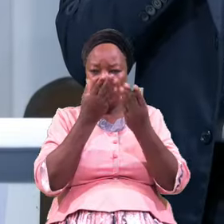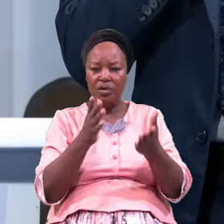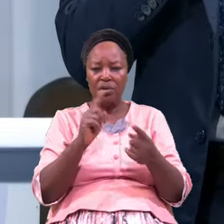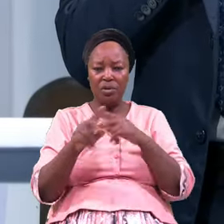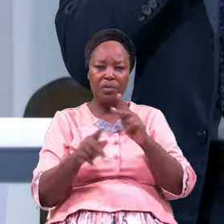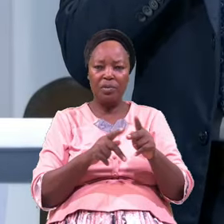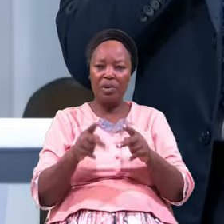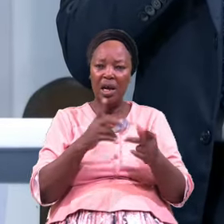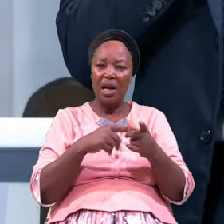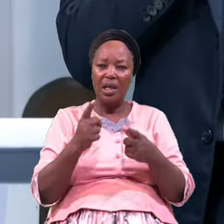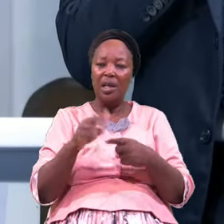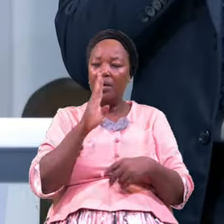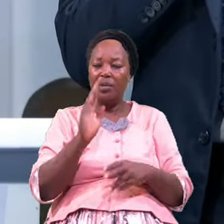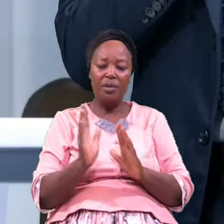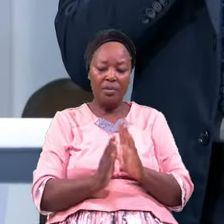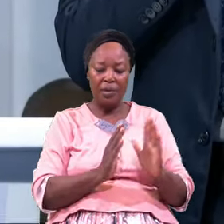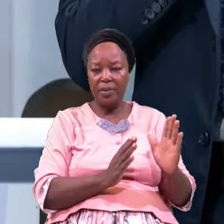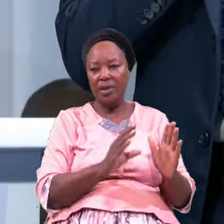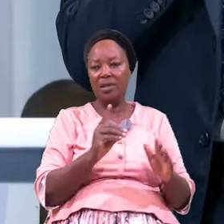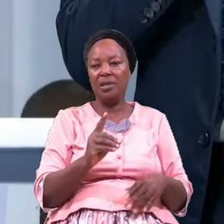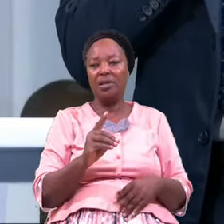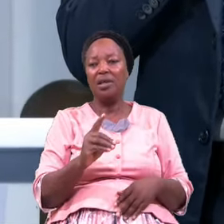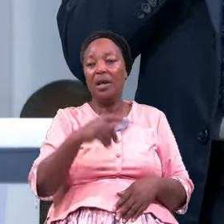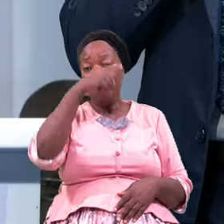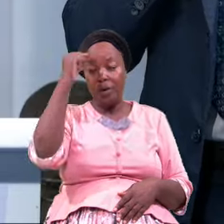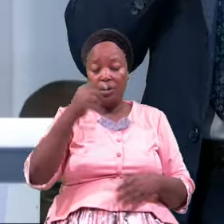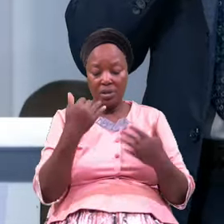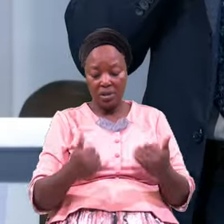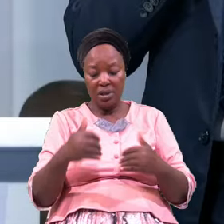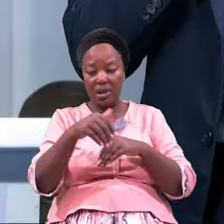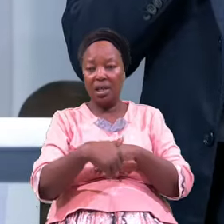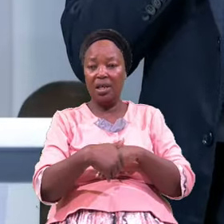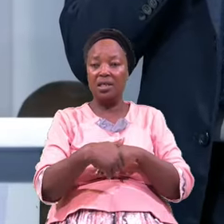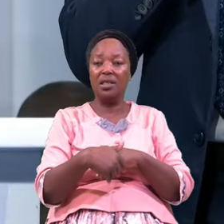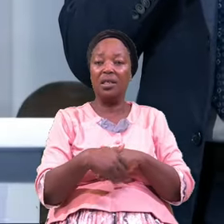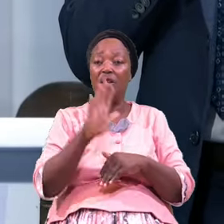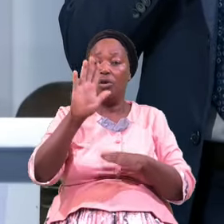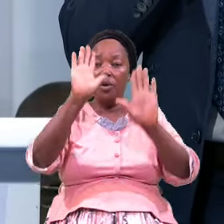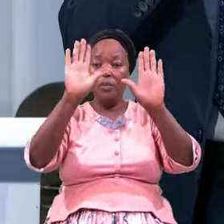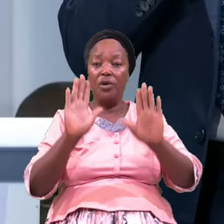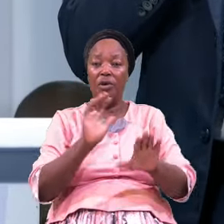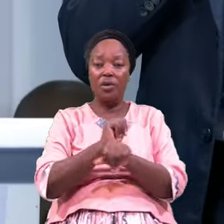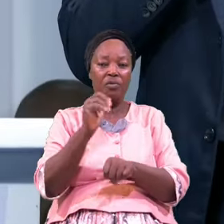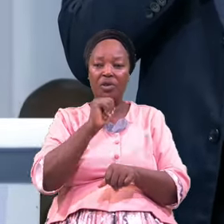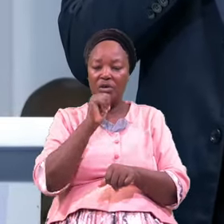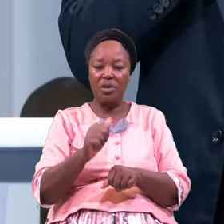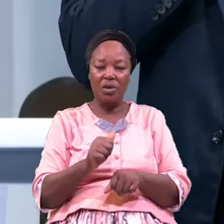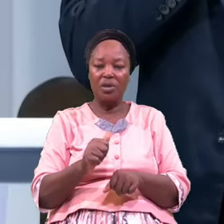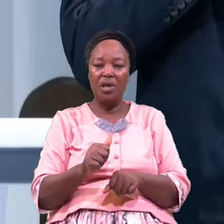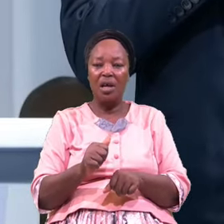And Be Ready Because This Night Your Miracle Will Not Pass You By